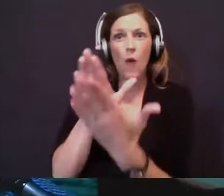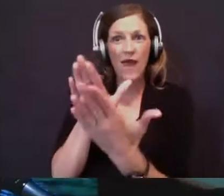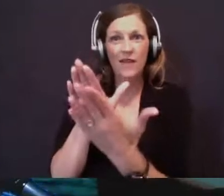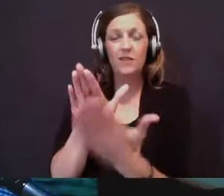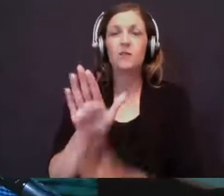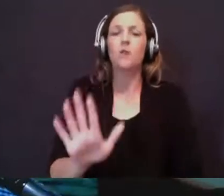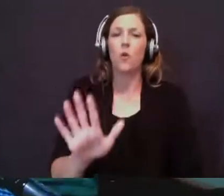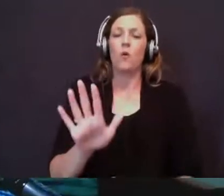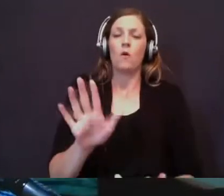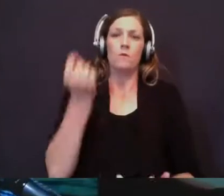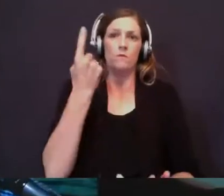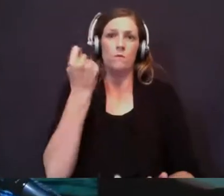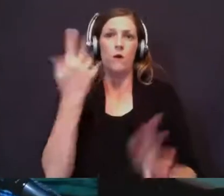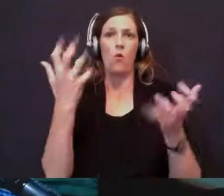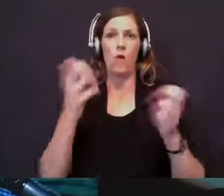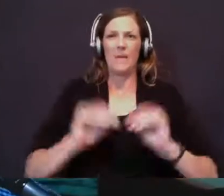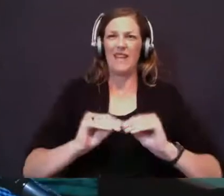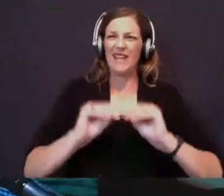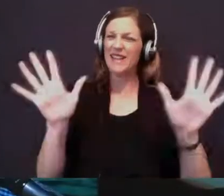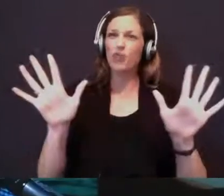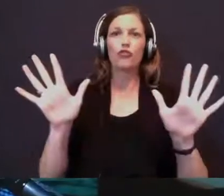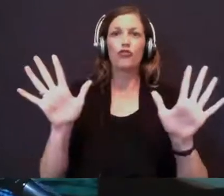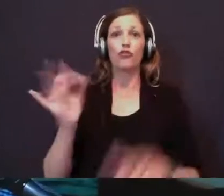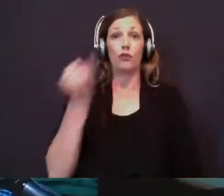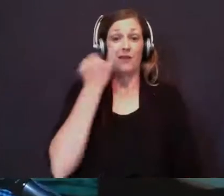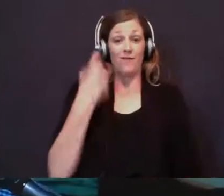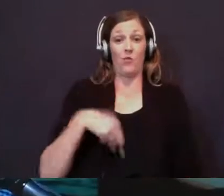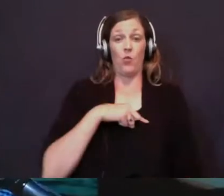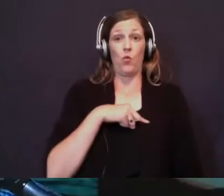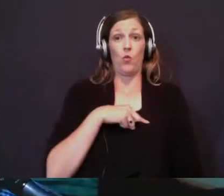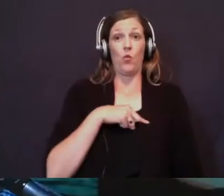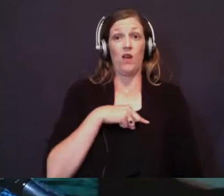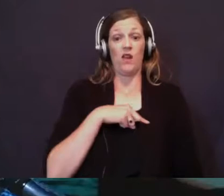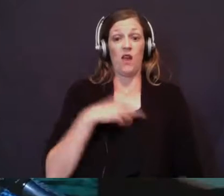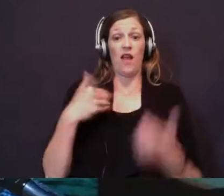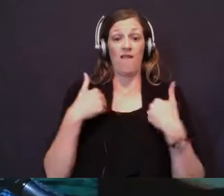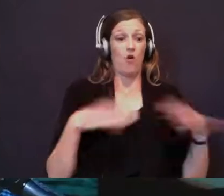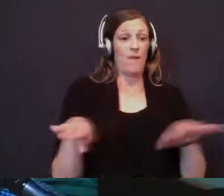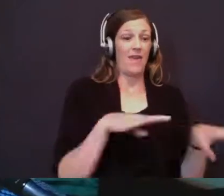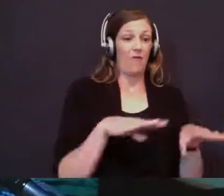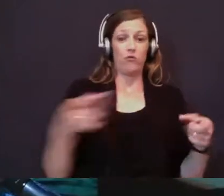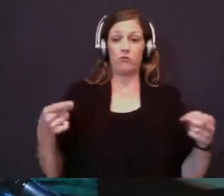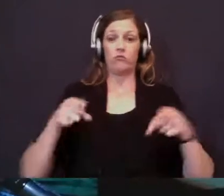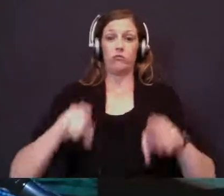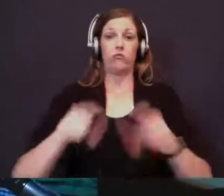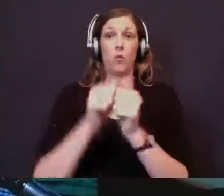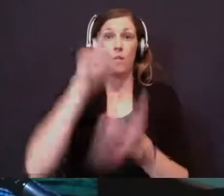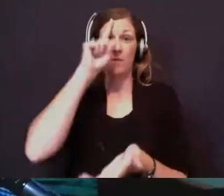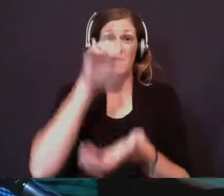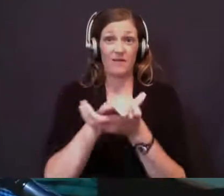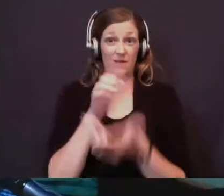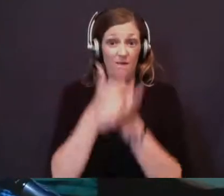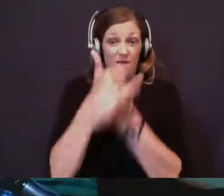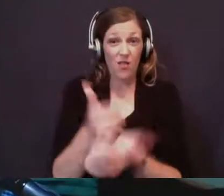this crystal clear. If we were to put our actions in line with our beliefs, following Jesus